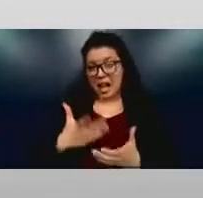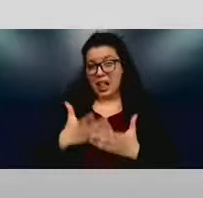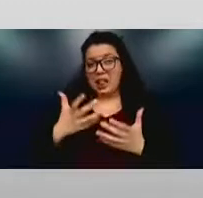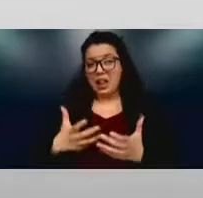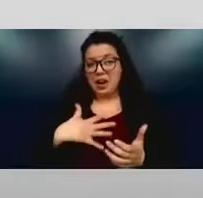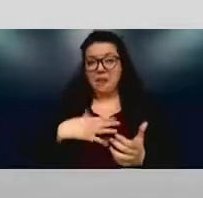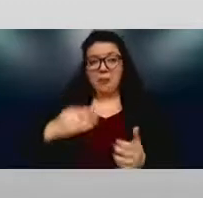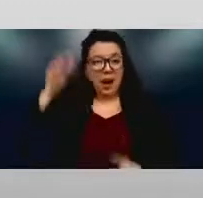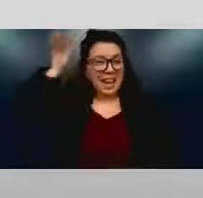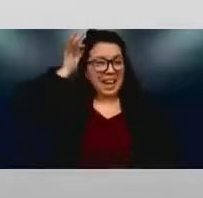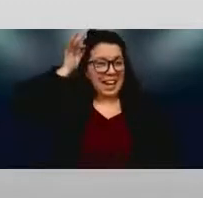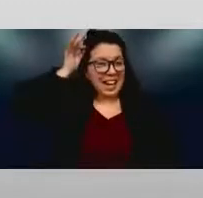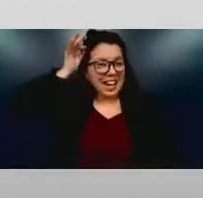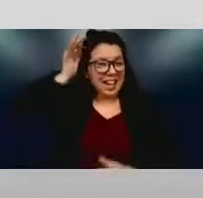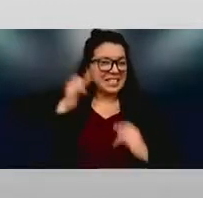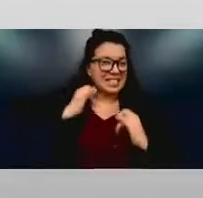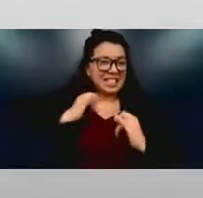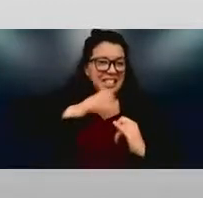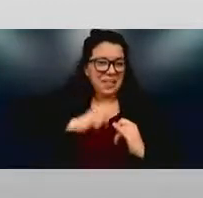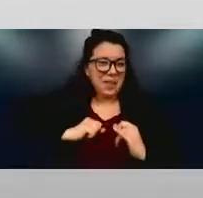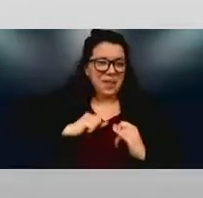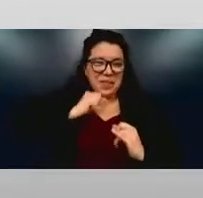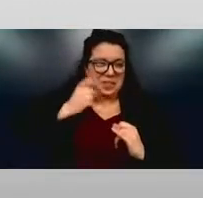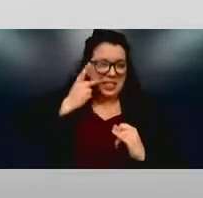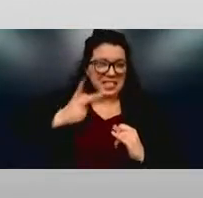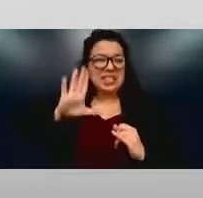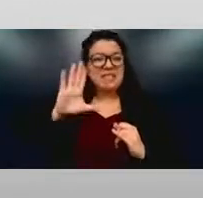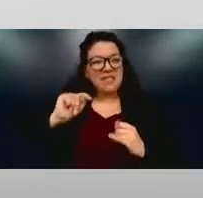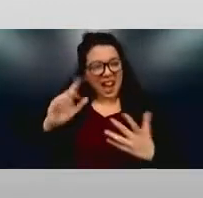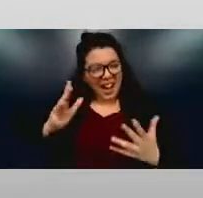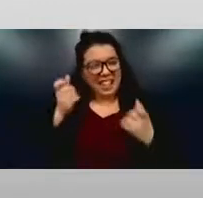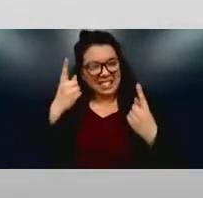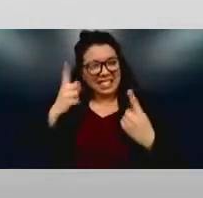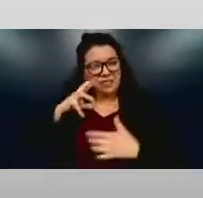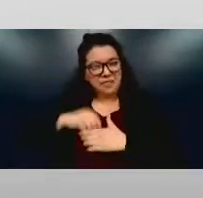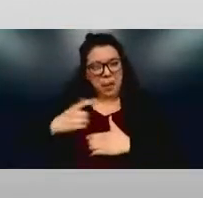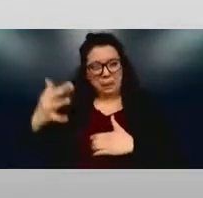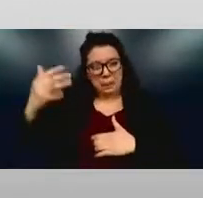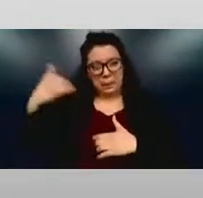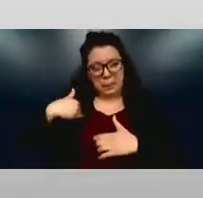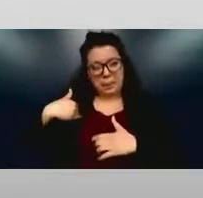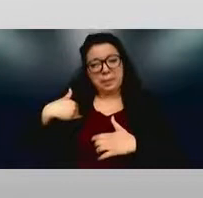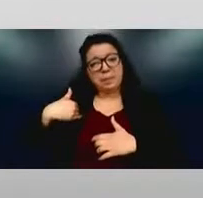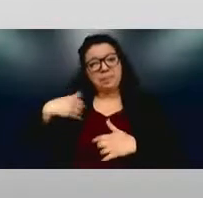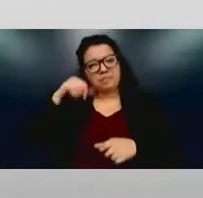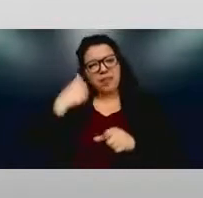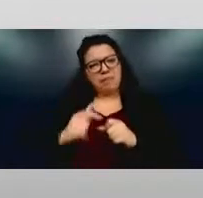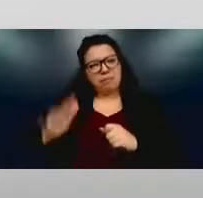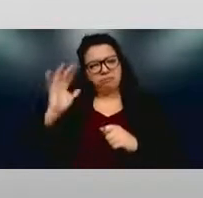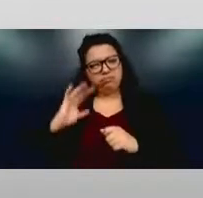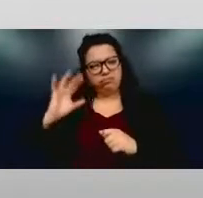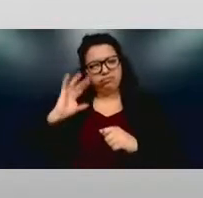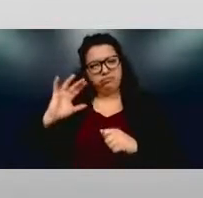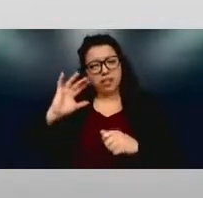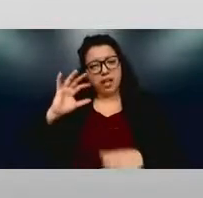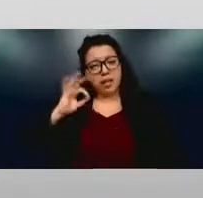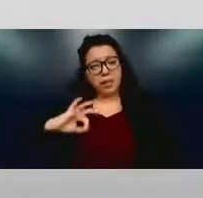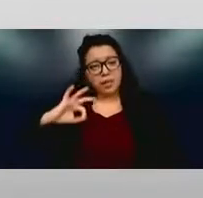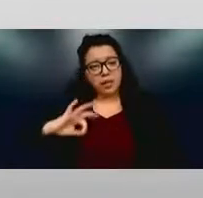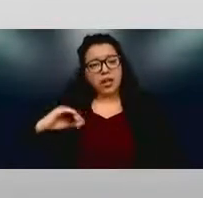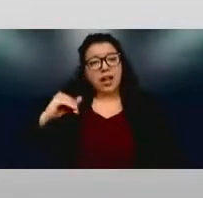in any case, in Pittsburgh, there was a council on disability